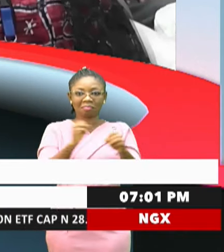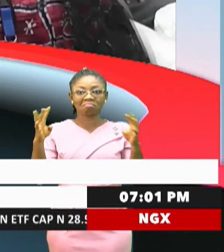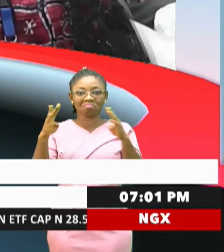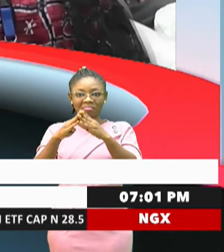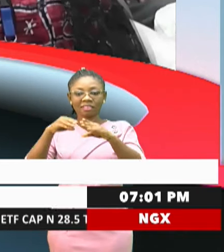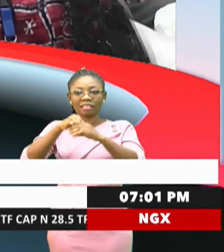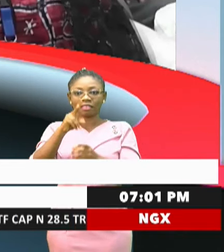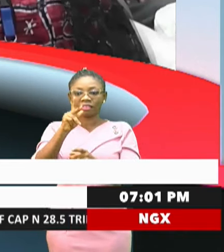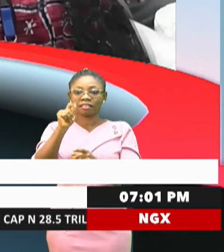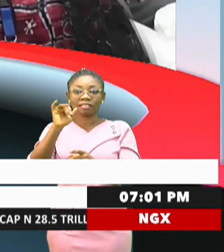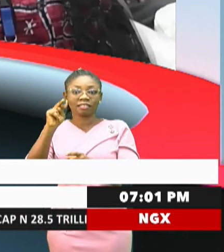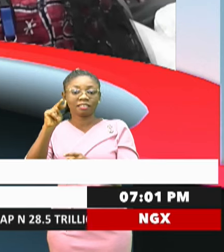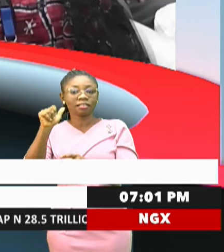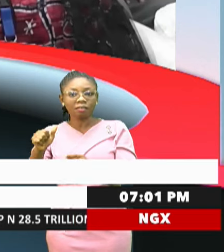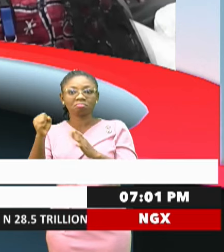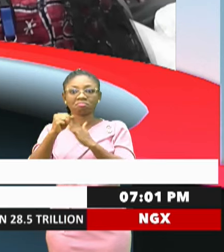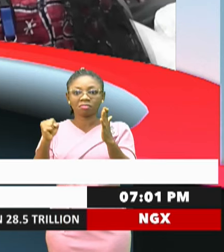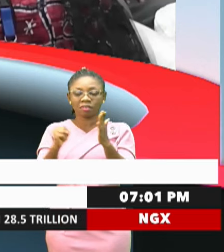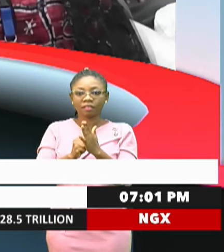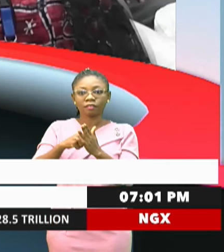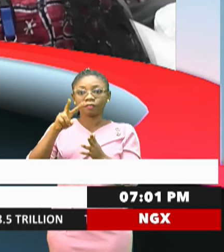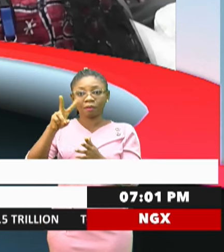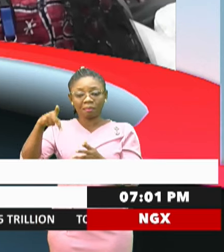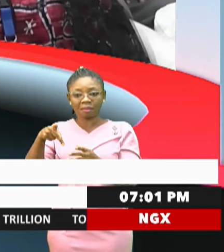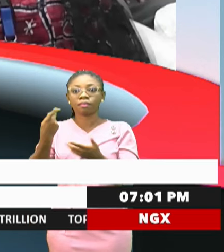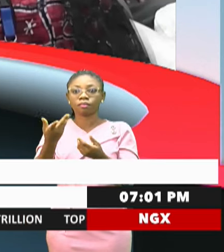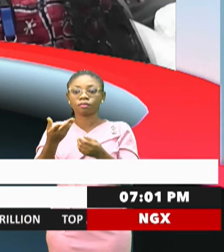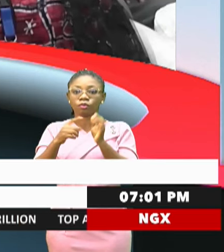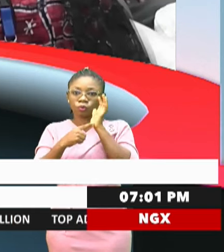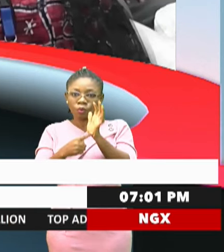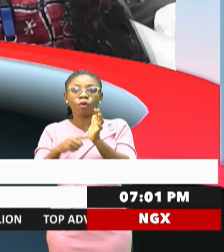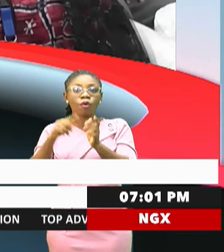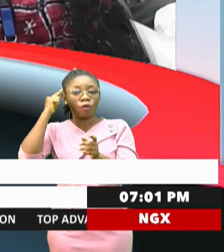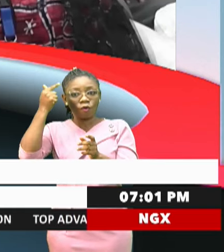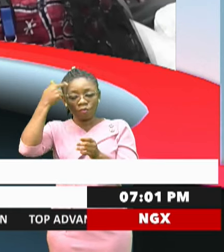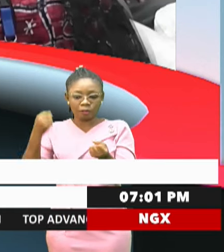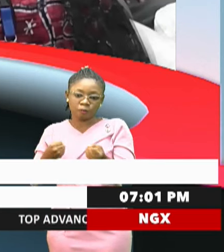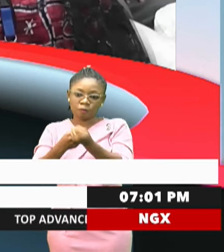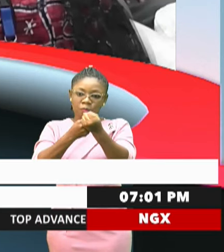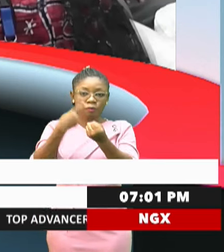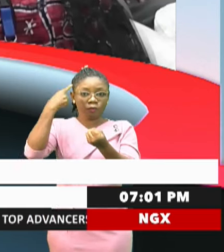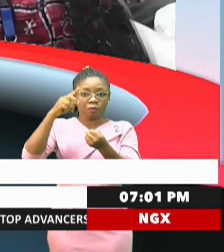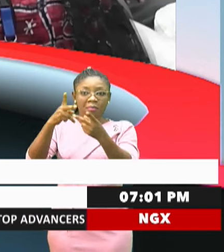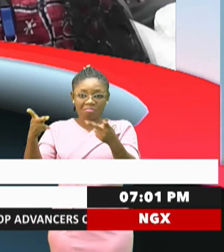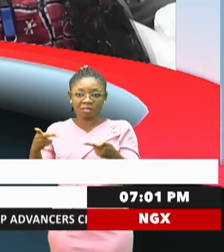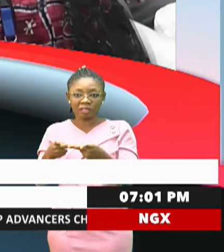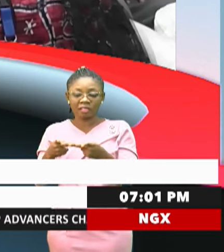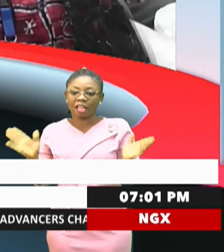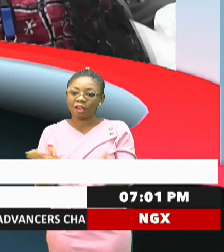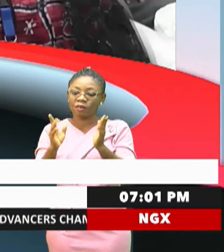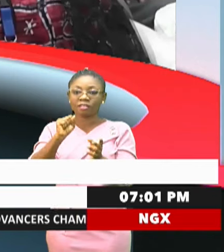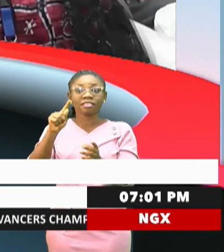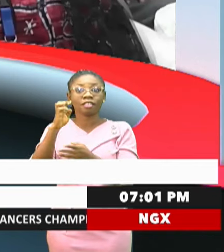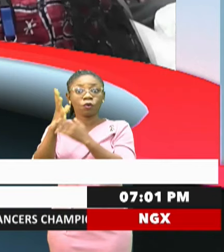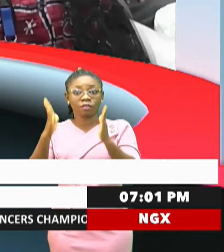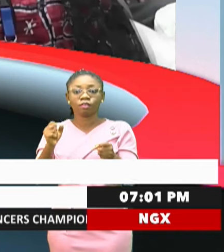Vice President Kashim Shatima pledged the government's unwavering support for the region, urging stakeholders to work